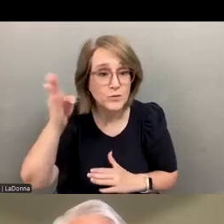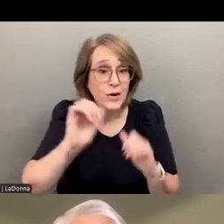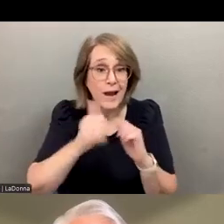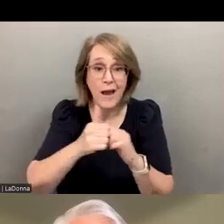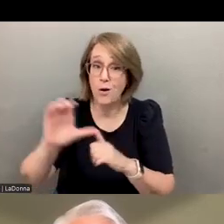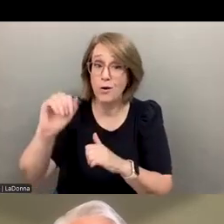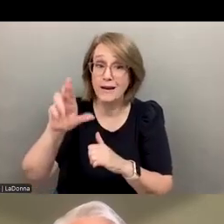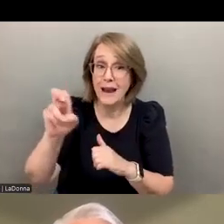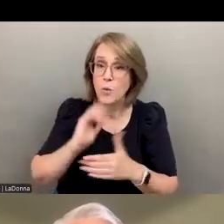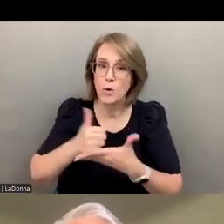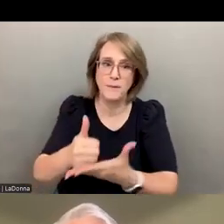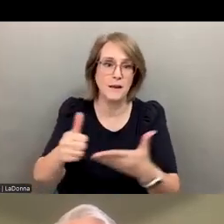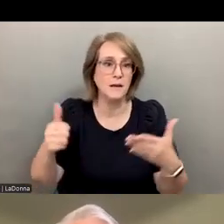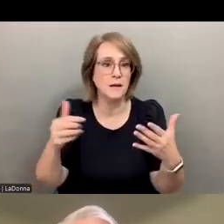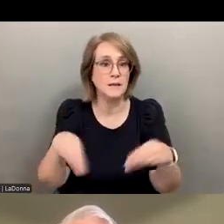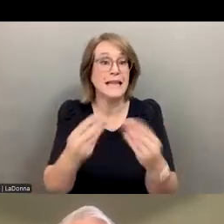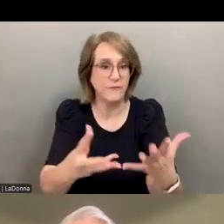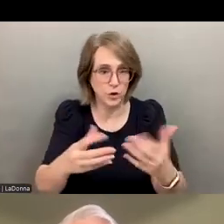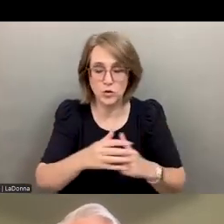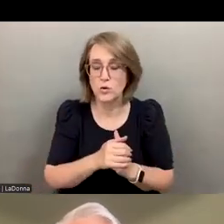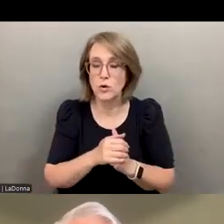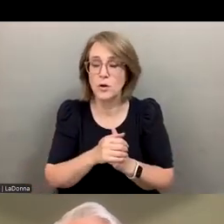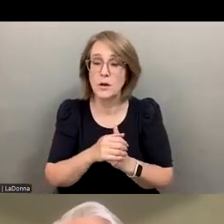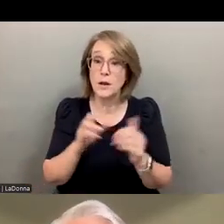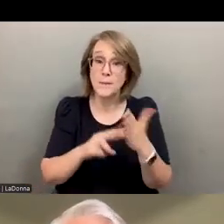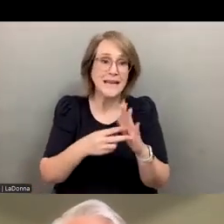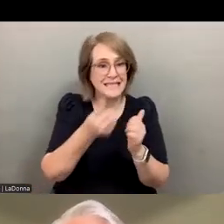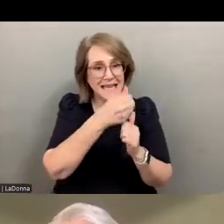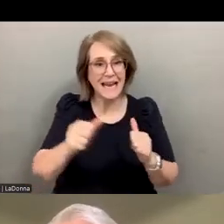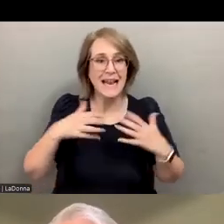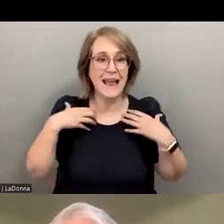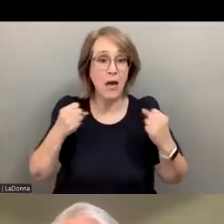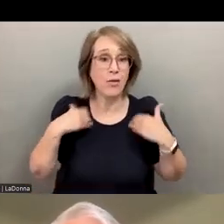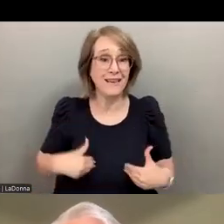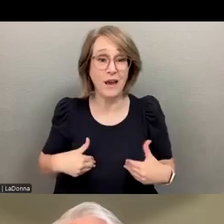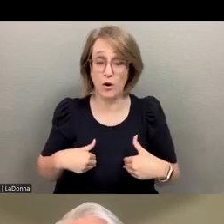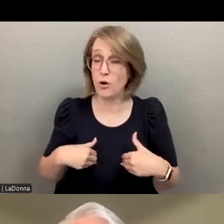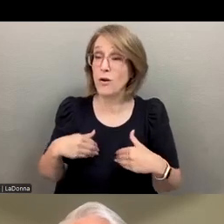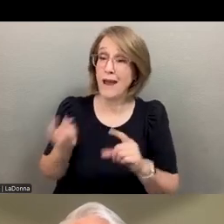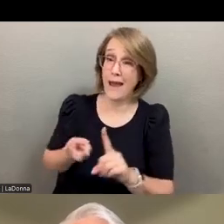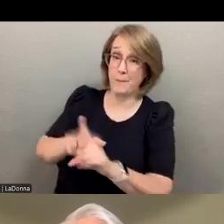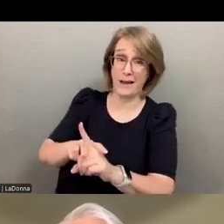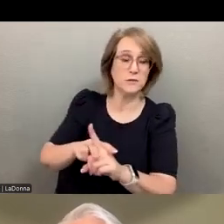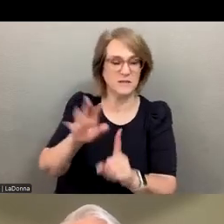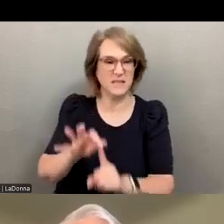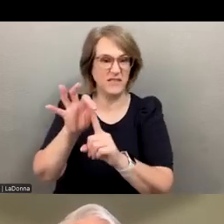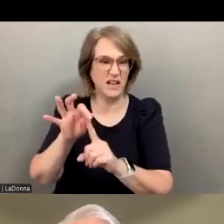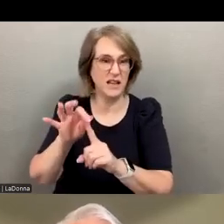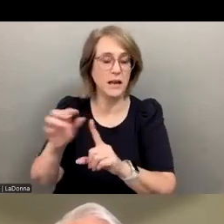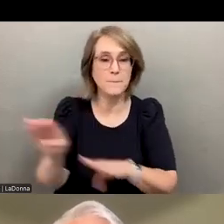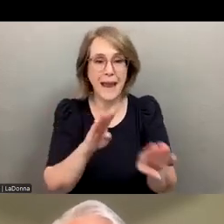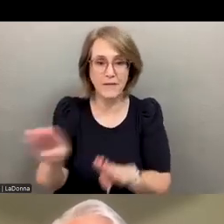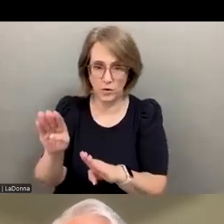will be delivered going forward. So every healthcare application, particularly in behavioral healthcare, healthcare, all of them